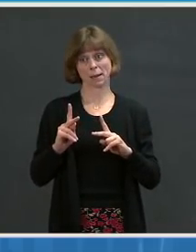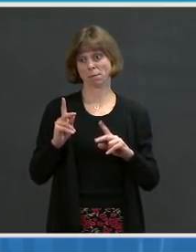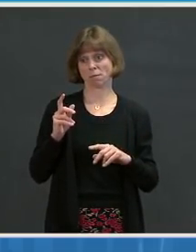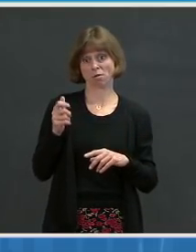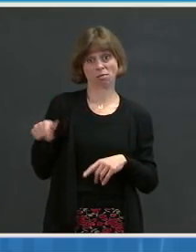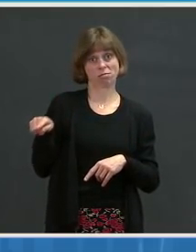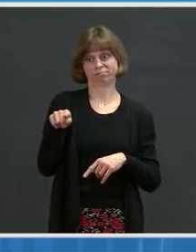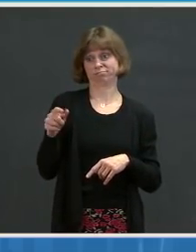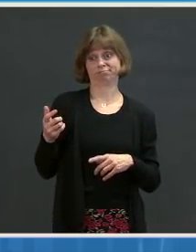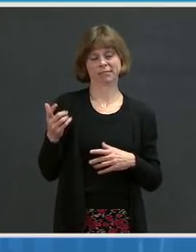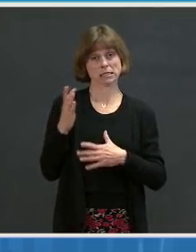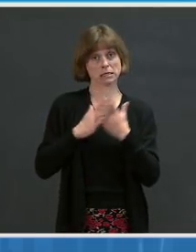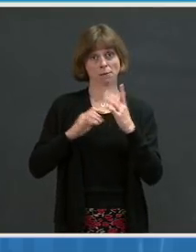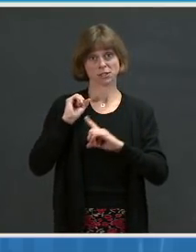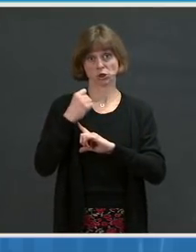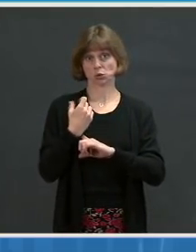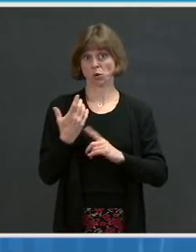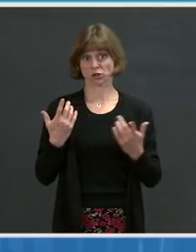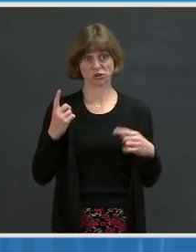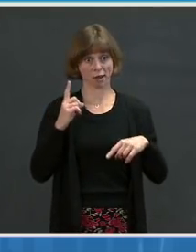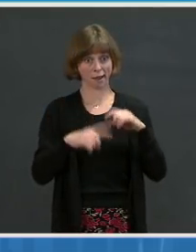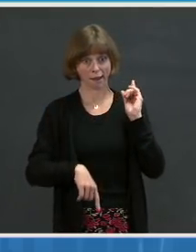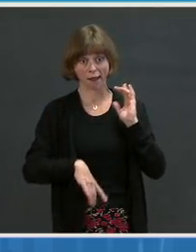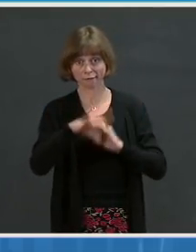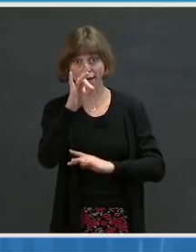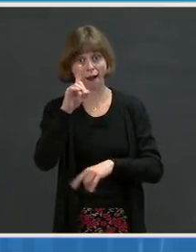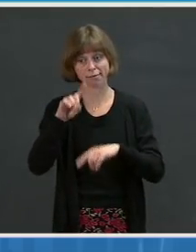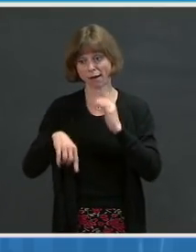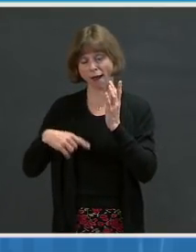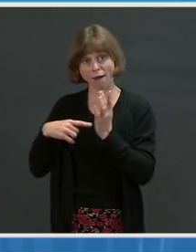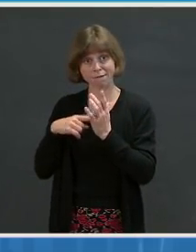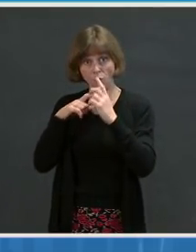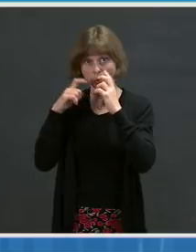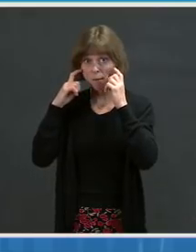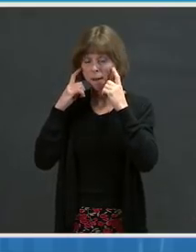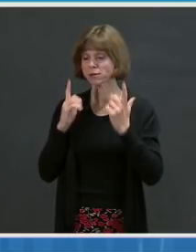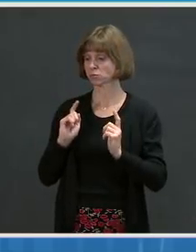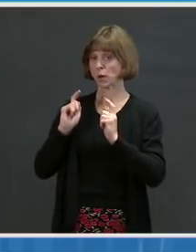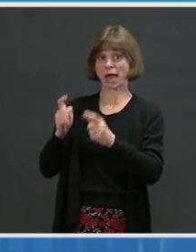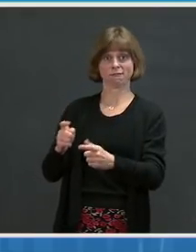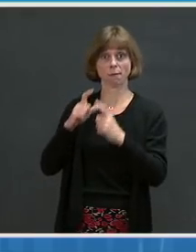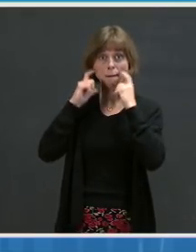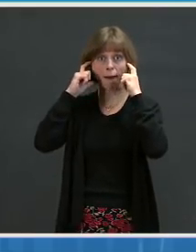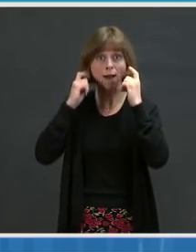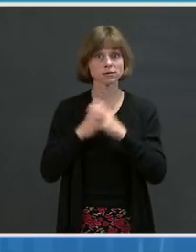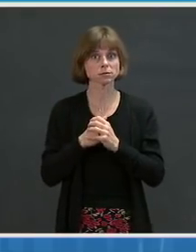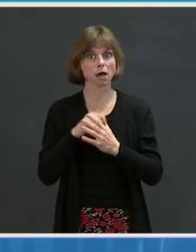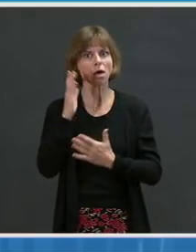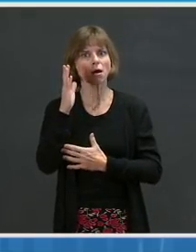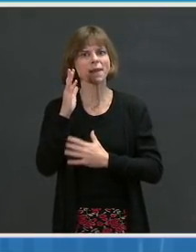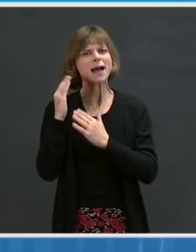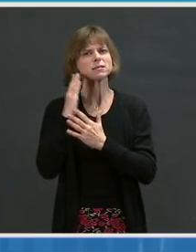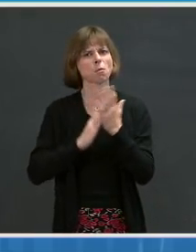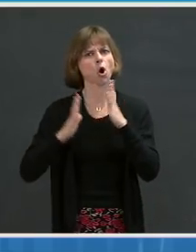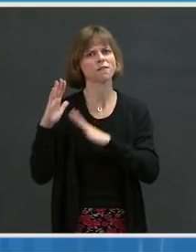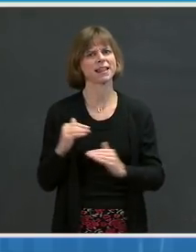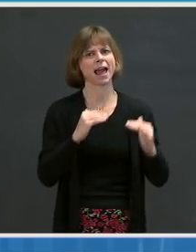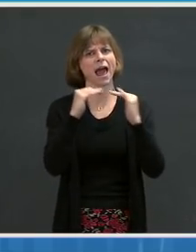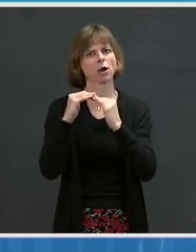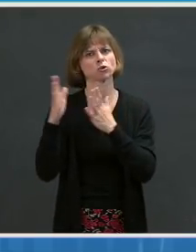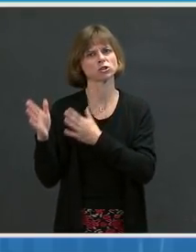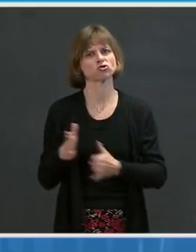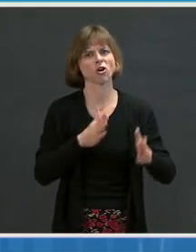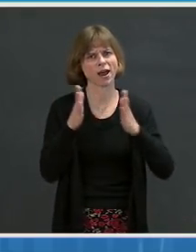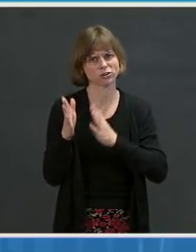in some situations, find or afford a mask to get a mask. And it's part of our equity strategy and central to that.